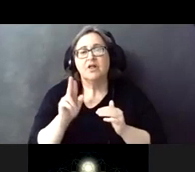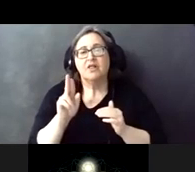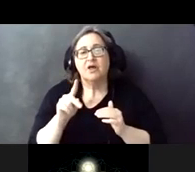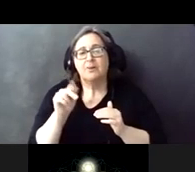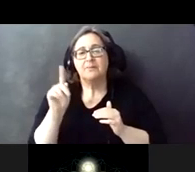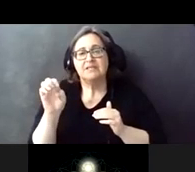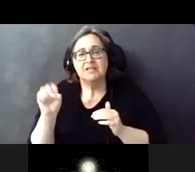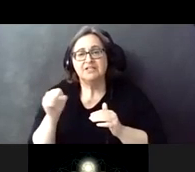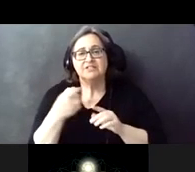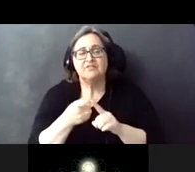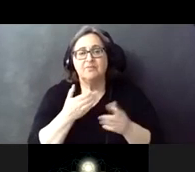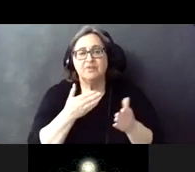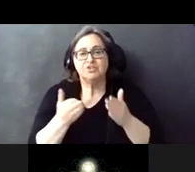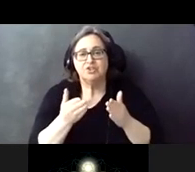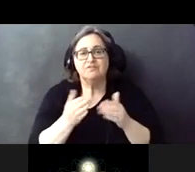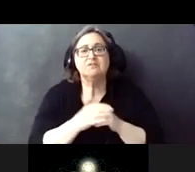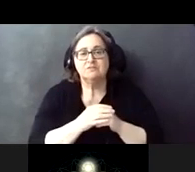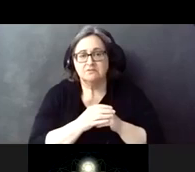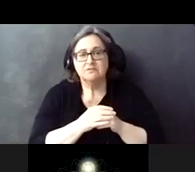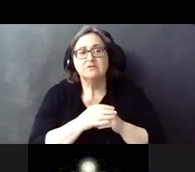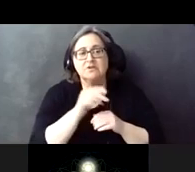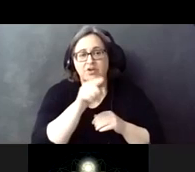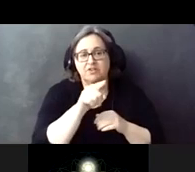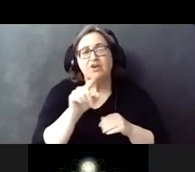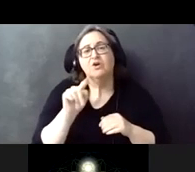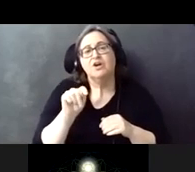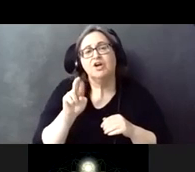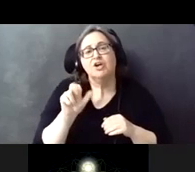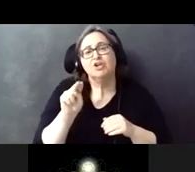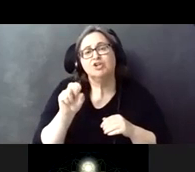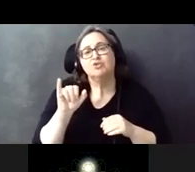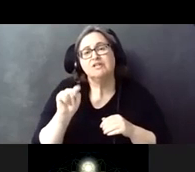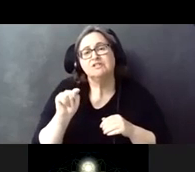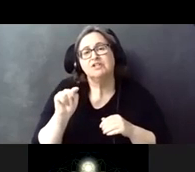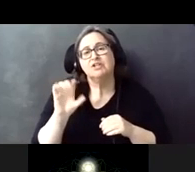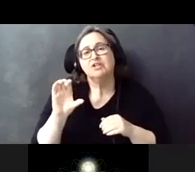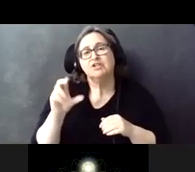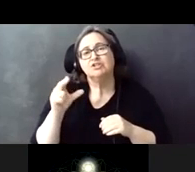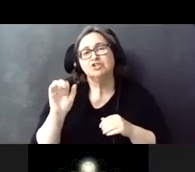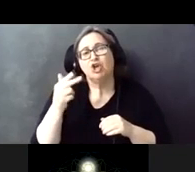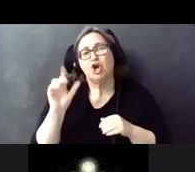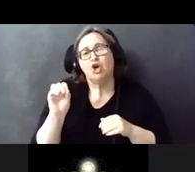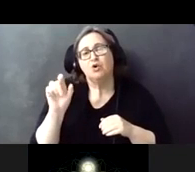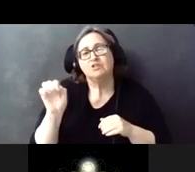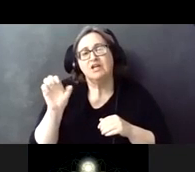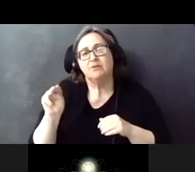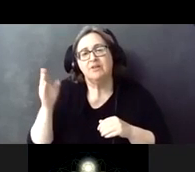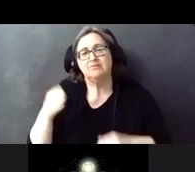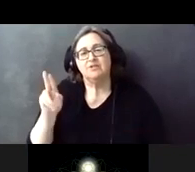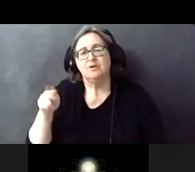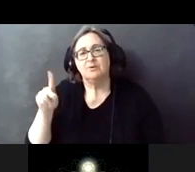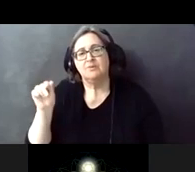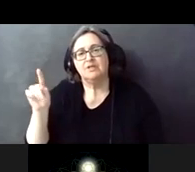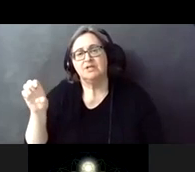service uh standpoint are there on the transit chicago.com updates uh website we have our rpm